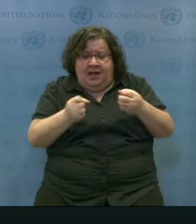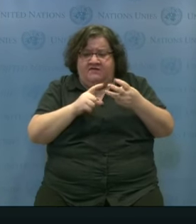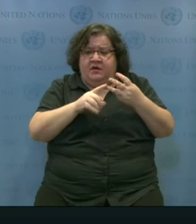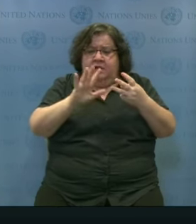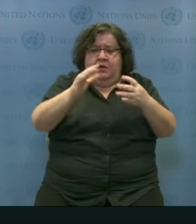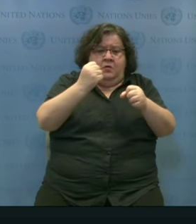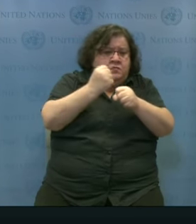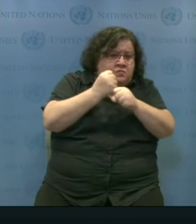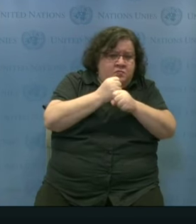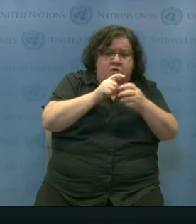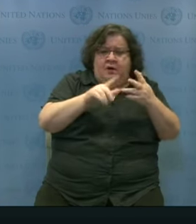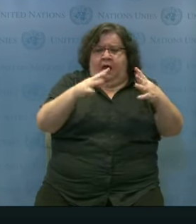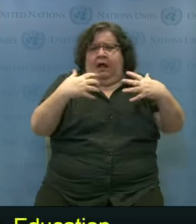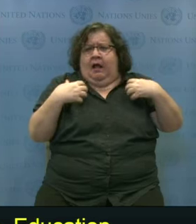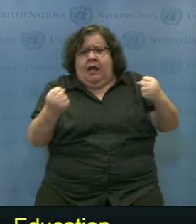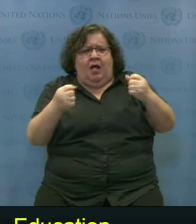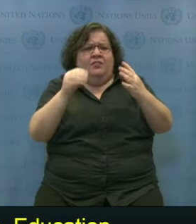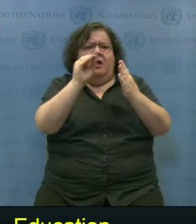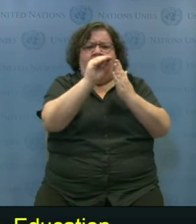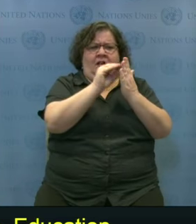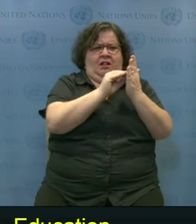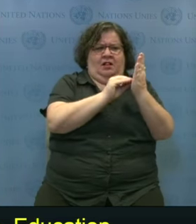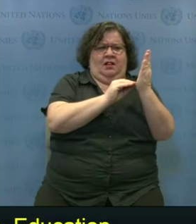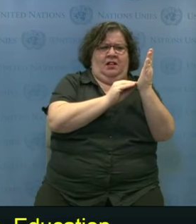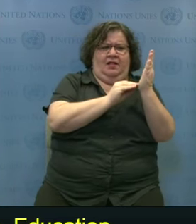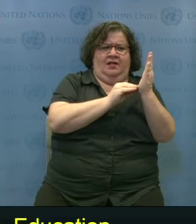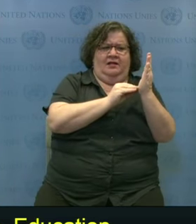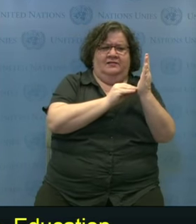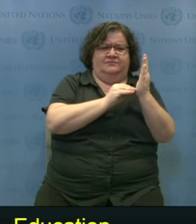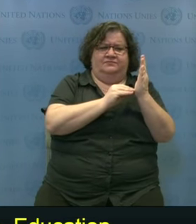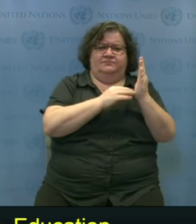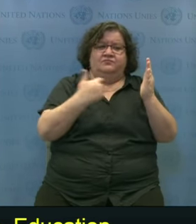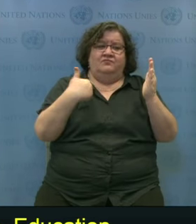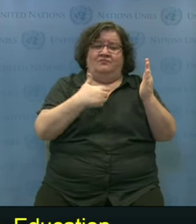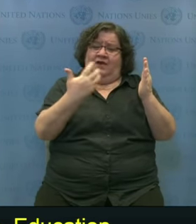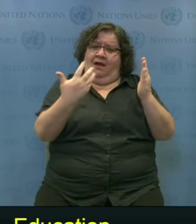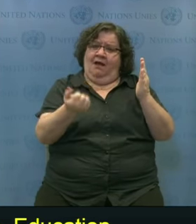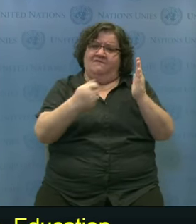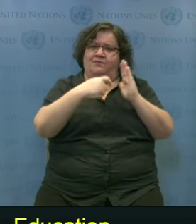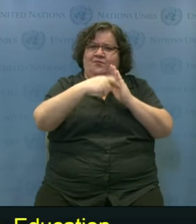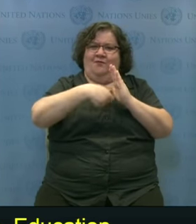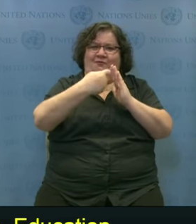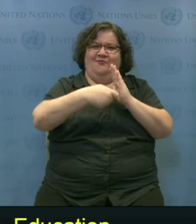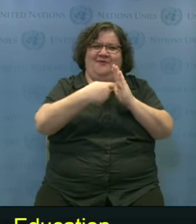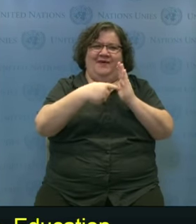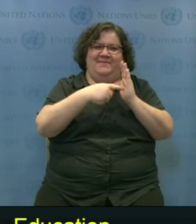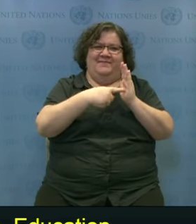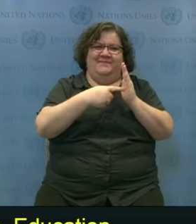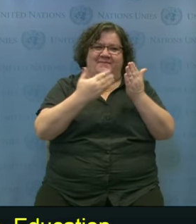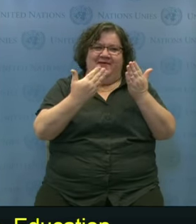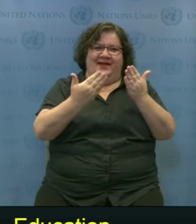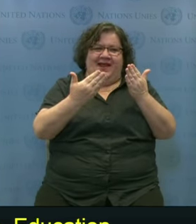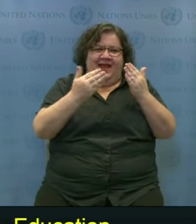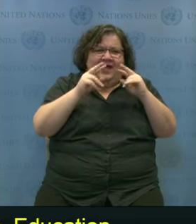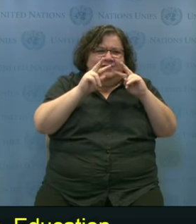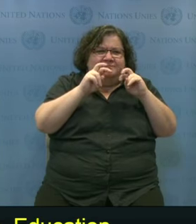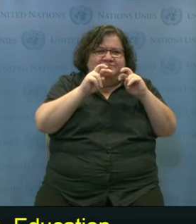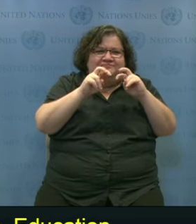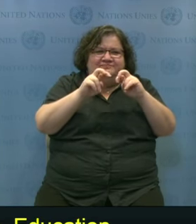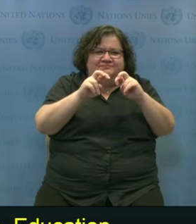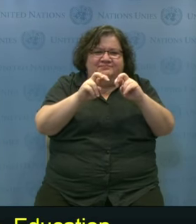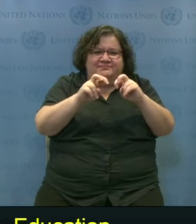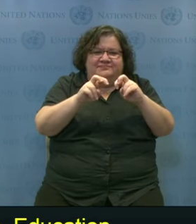available, and they need to be incorporated into data systems. The last point is on accessibility.